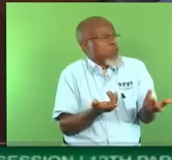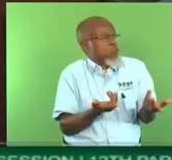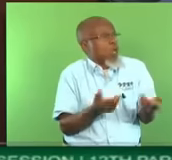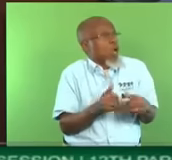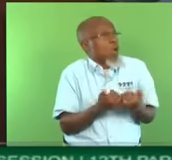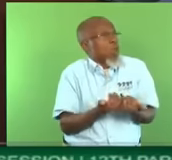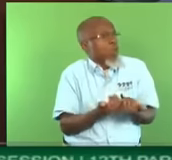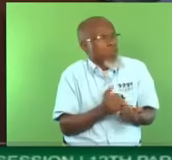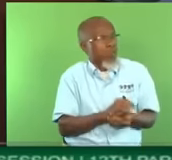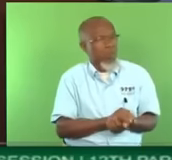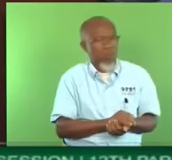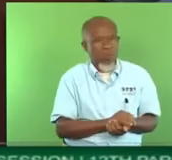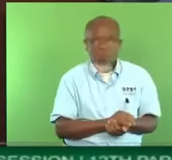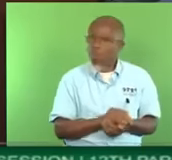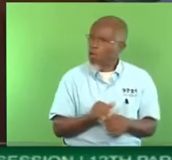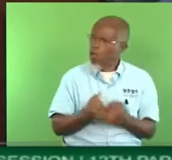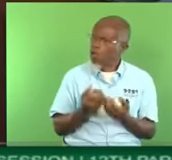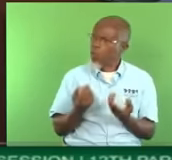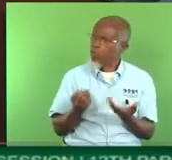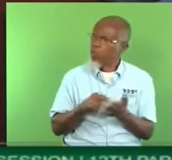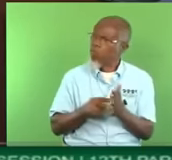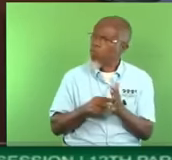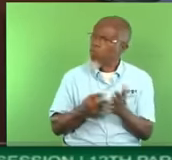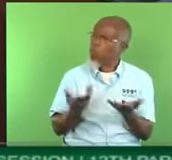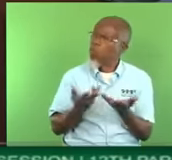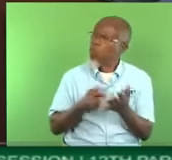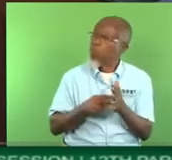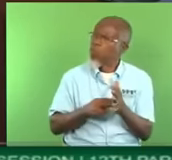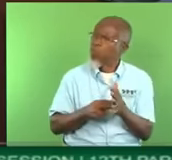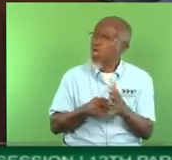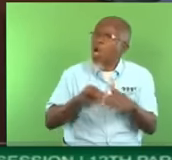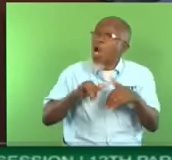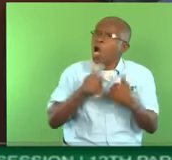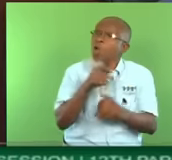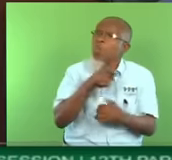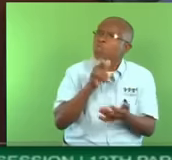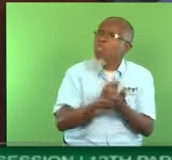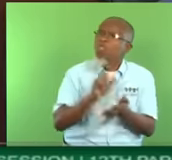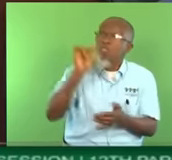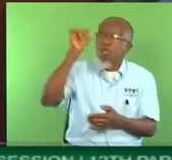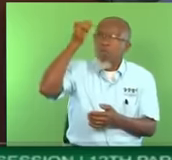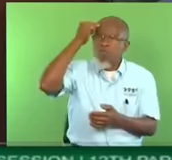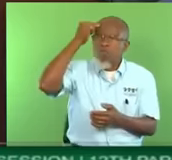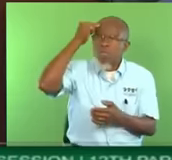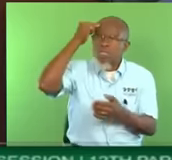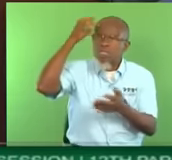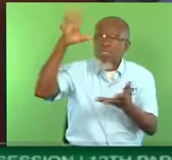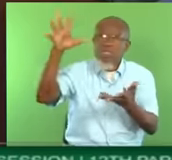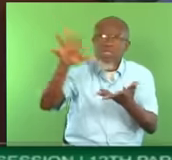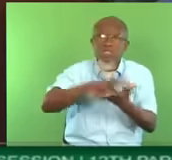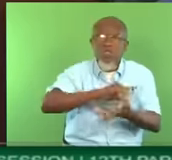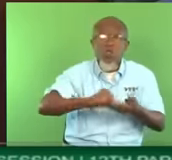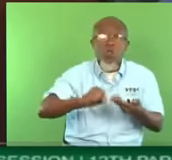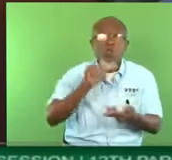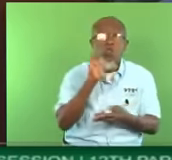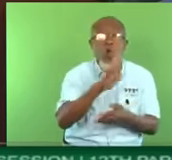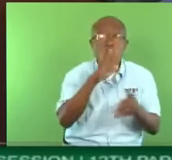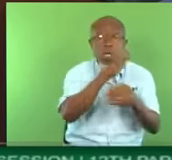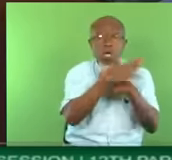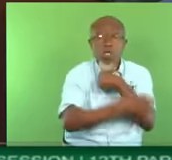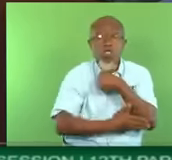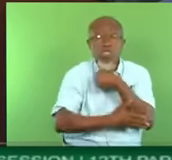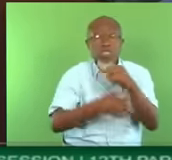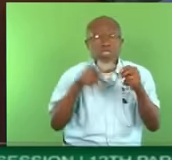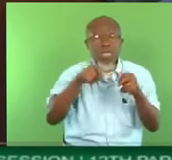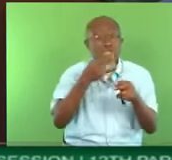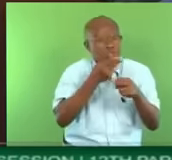it? I said, how did do it? What do mean? He said, how did that government destroy your country in such a short period of time? How